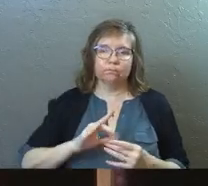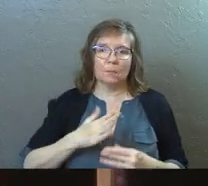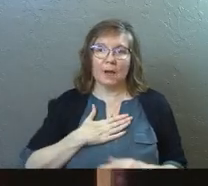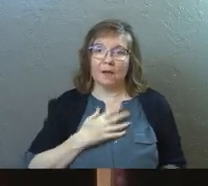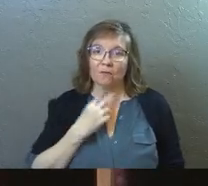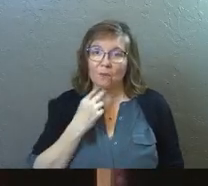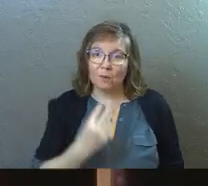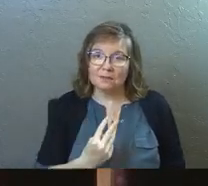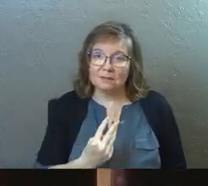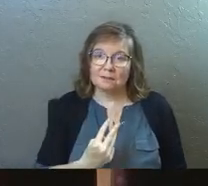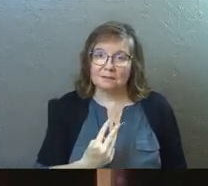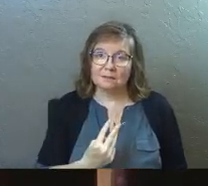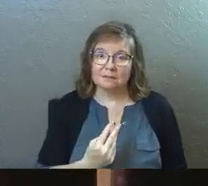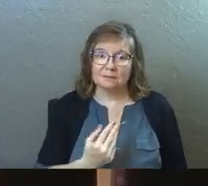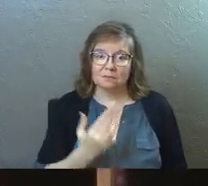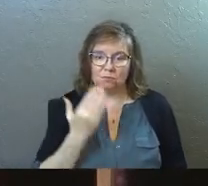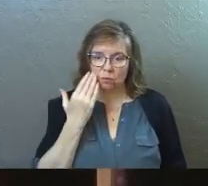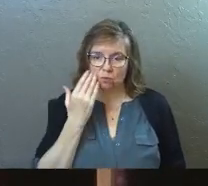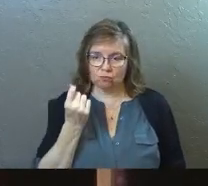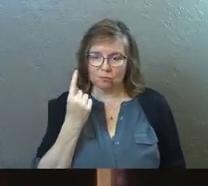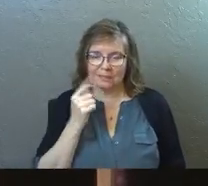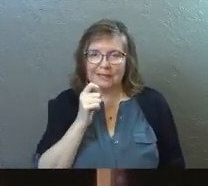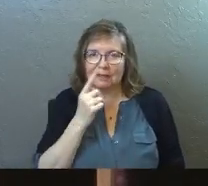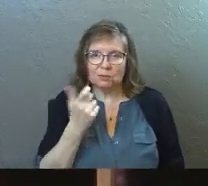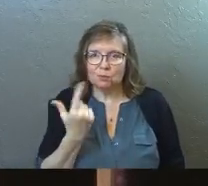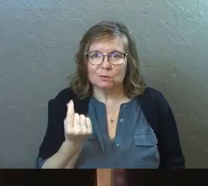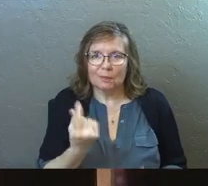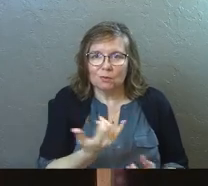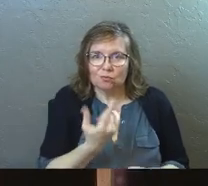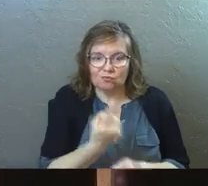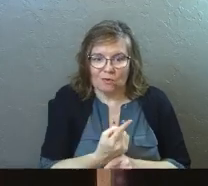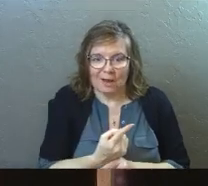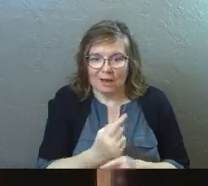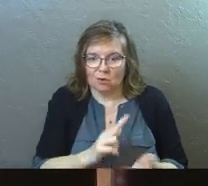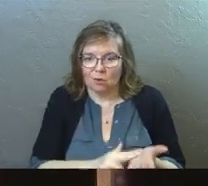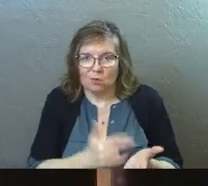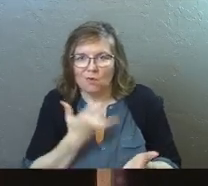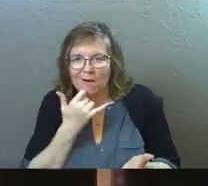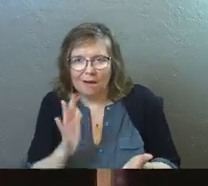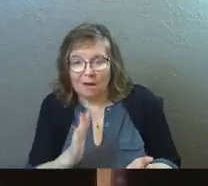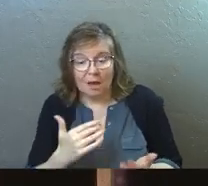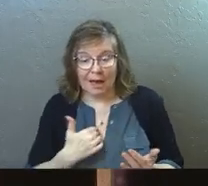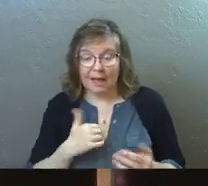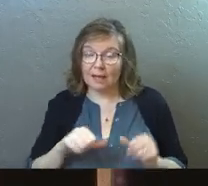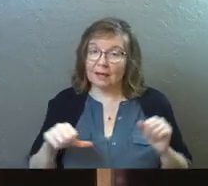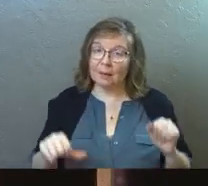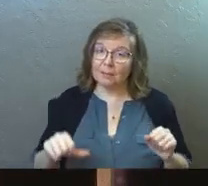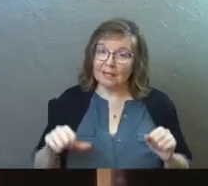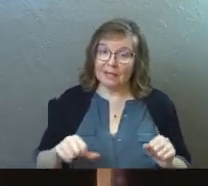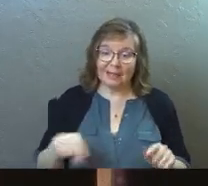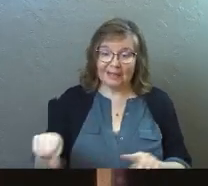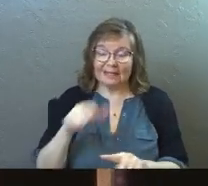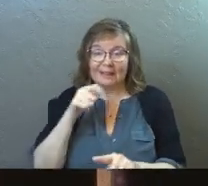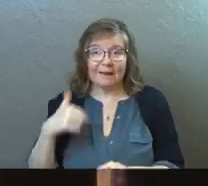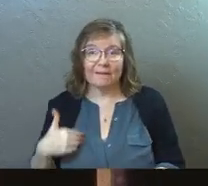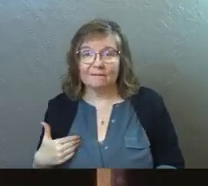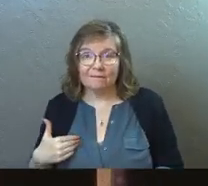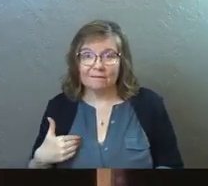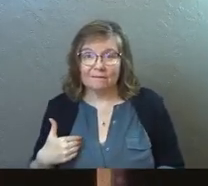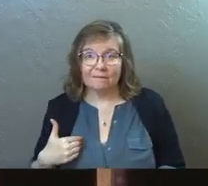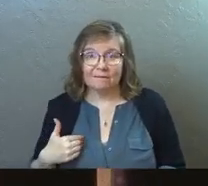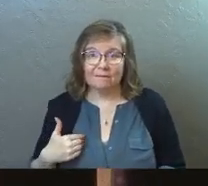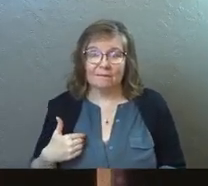of my voice. And it wasn't because I was doing something right that the nurses were doing wrong. I had an ability that they didn't have.